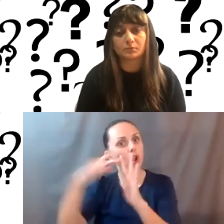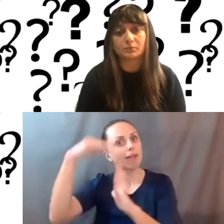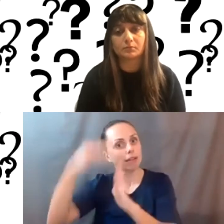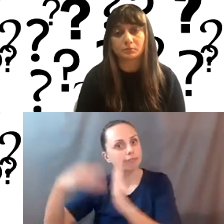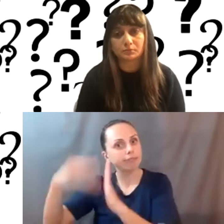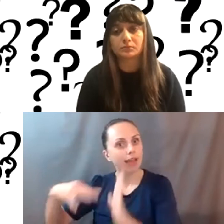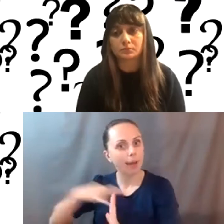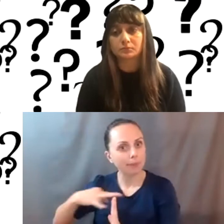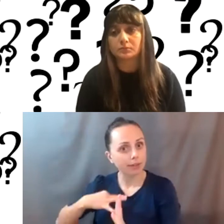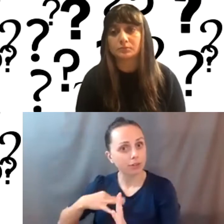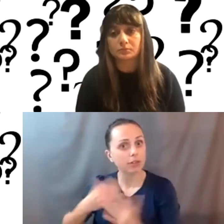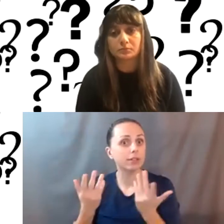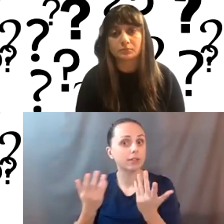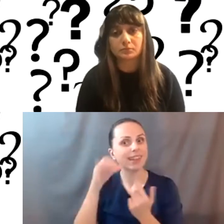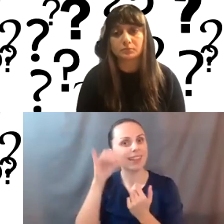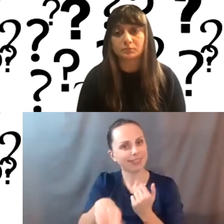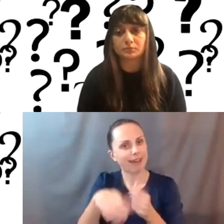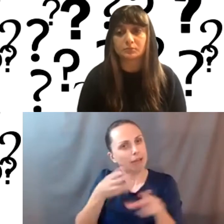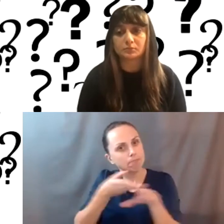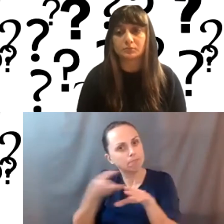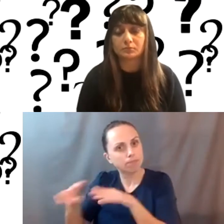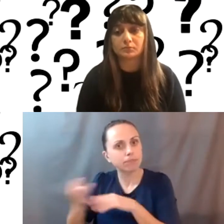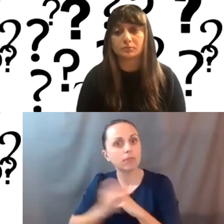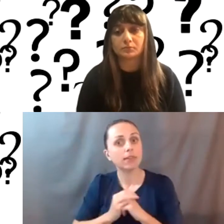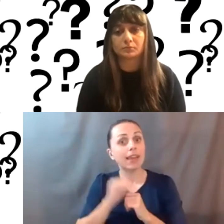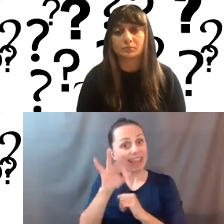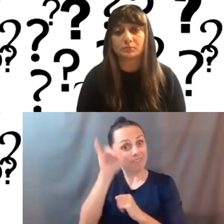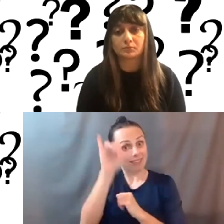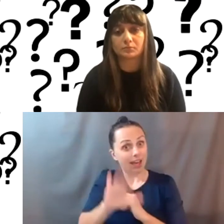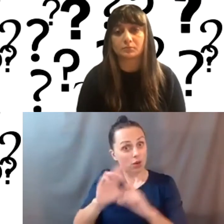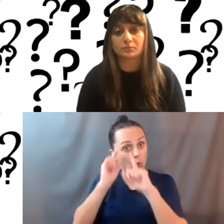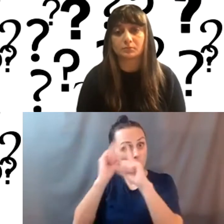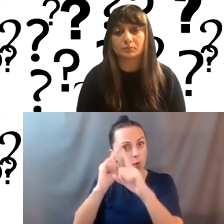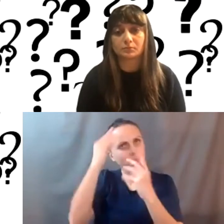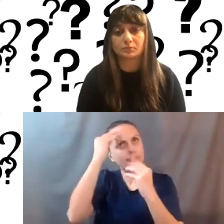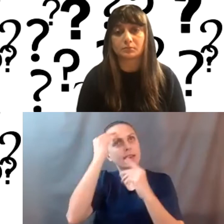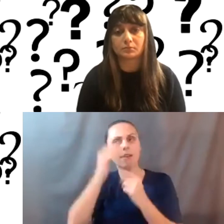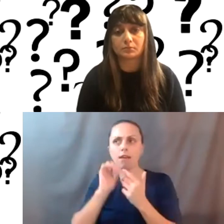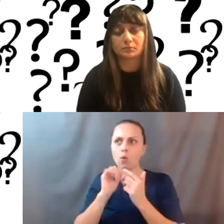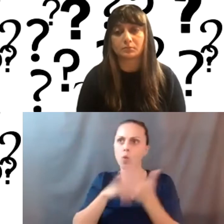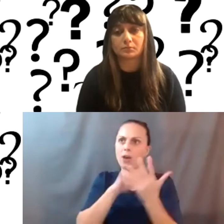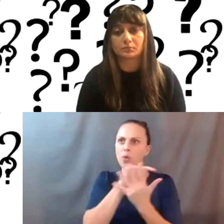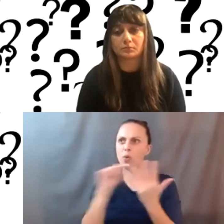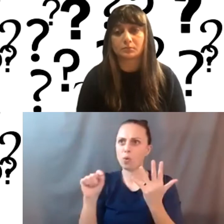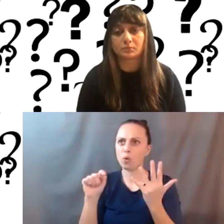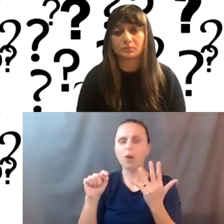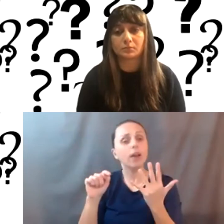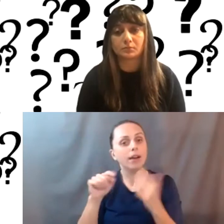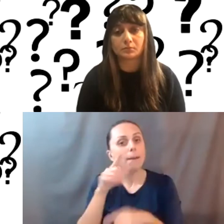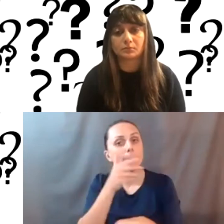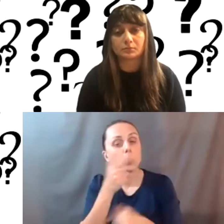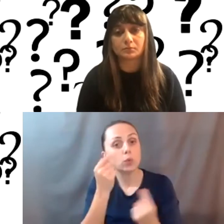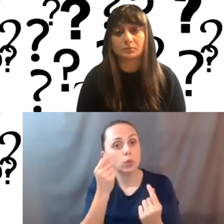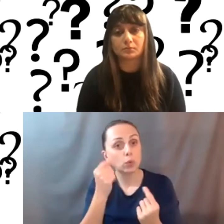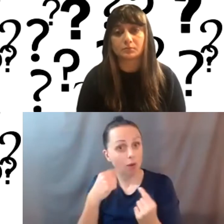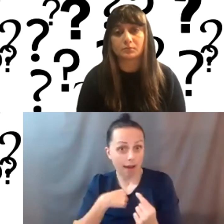aspect, you know, in those kinds of areas. And if that's the case, then you're thinking about, well, what are those things? Then, you know, one of the things